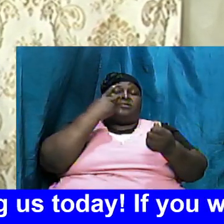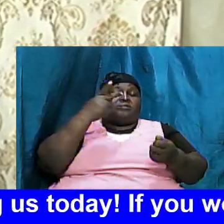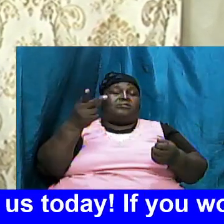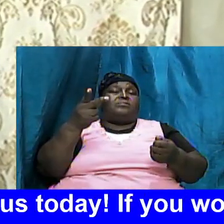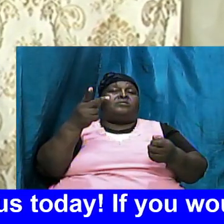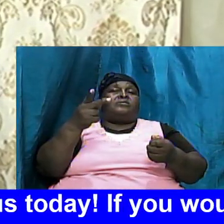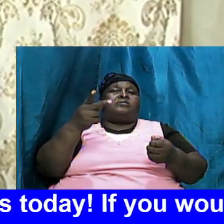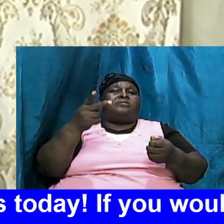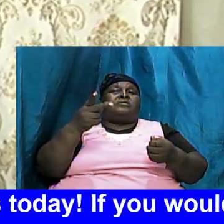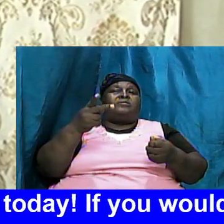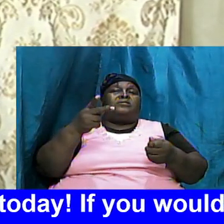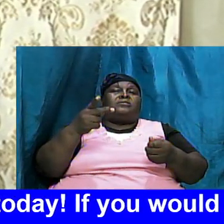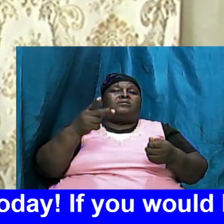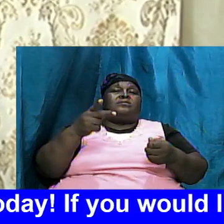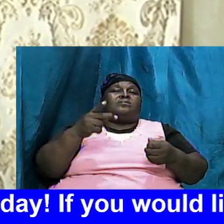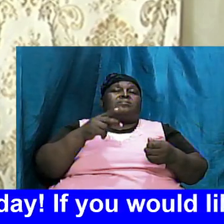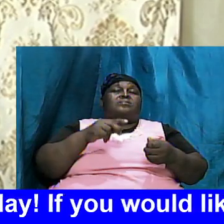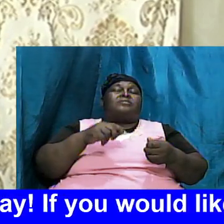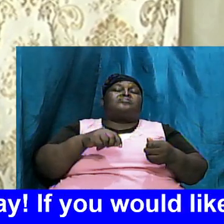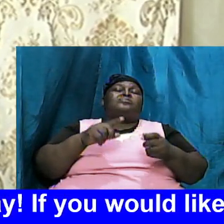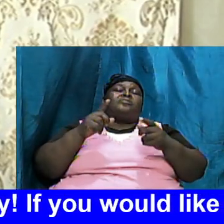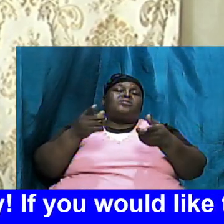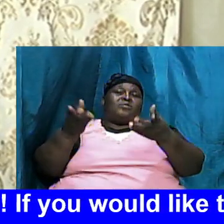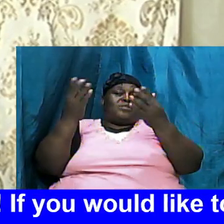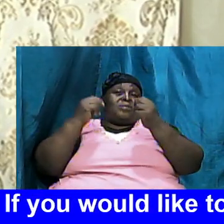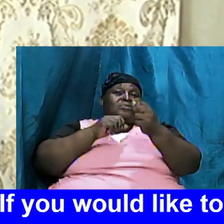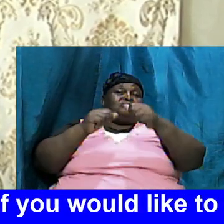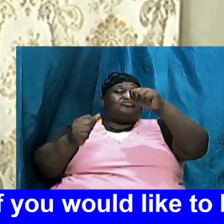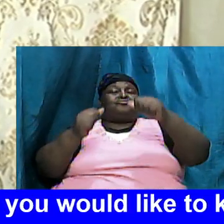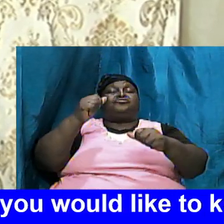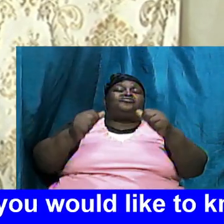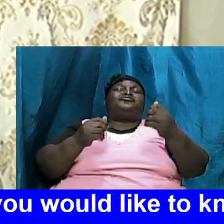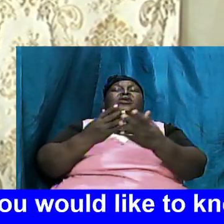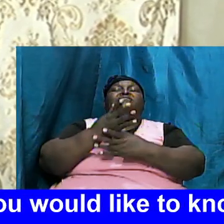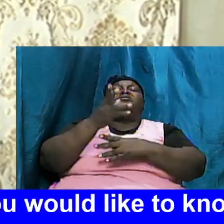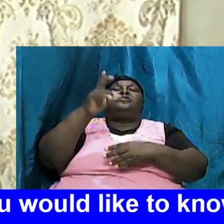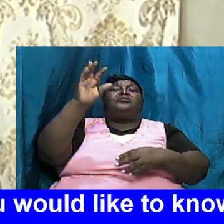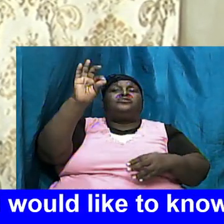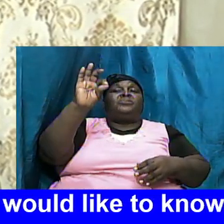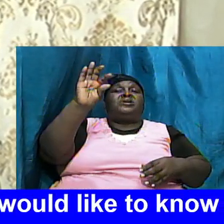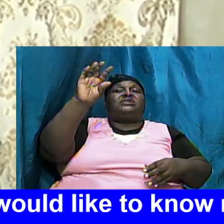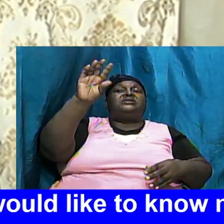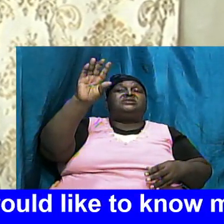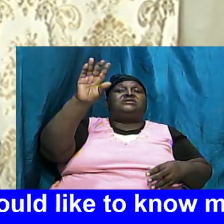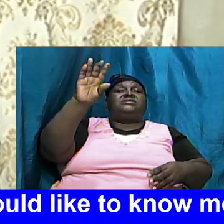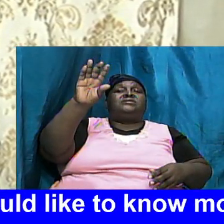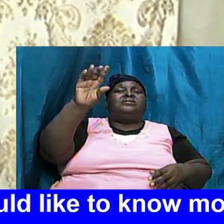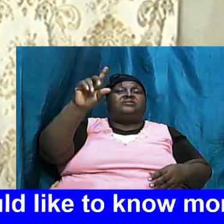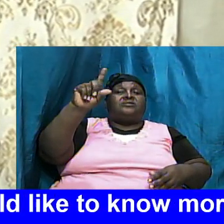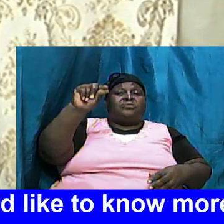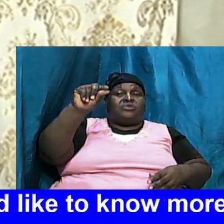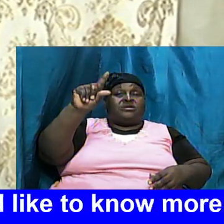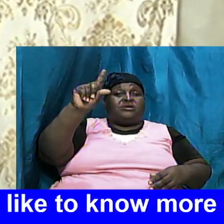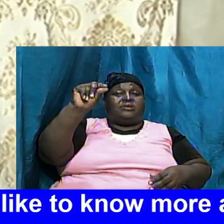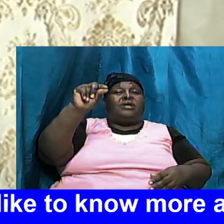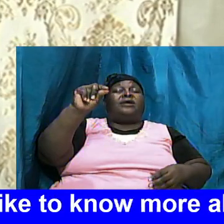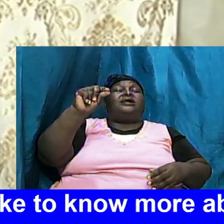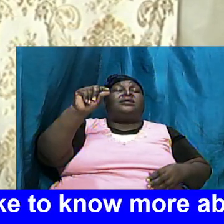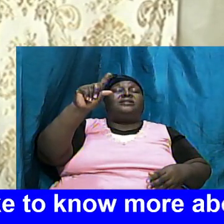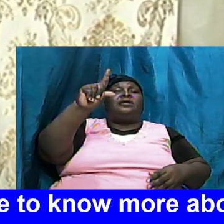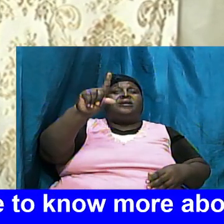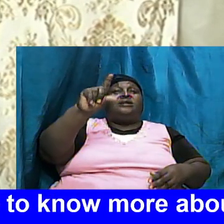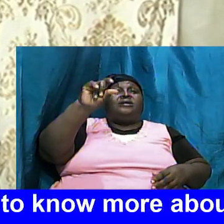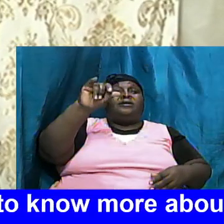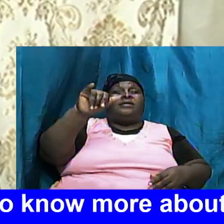amen to us passing through 29 Lindale Avenue on Friday picking up and just